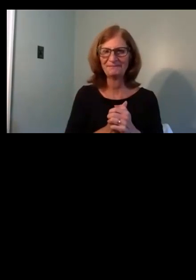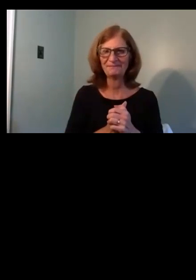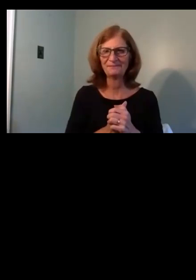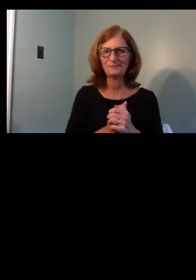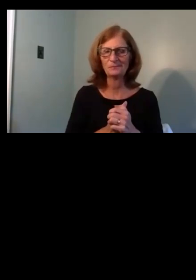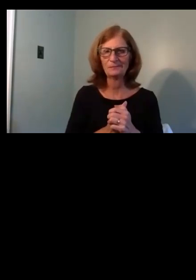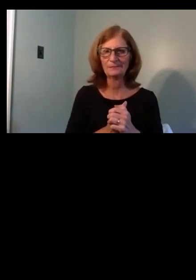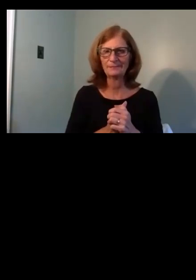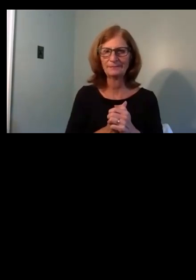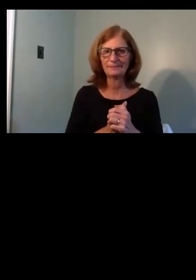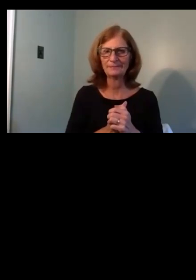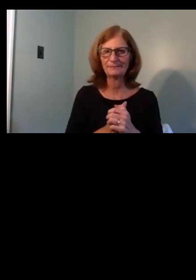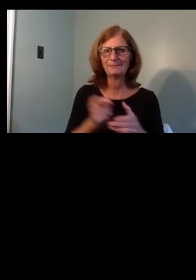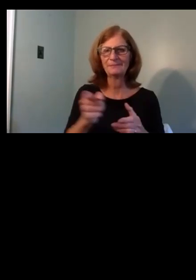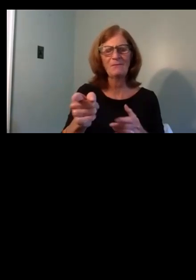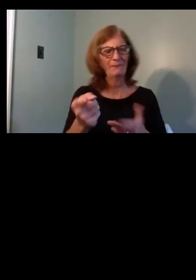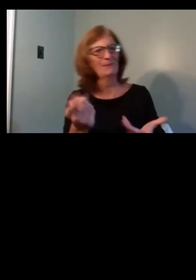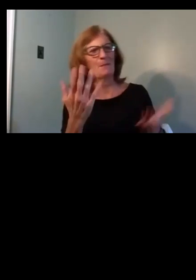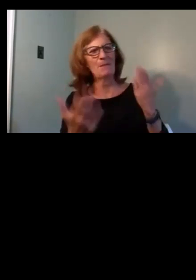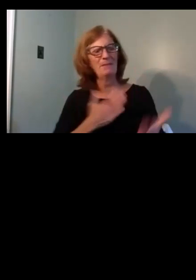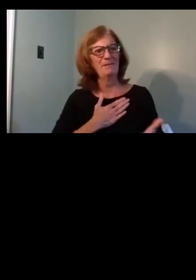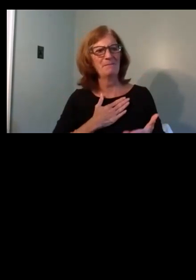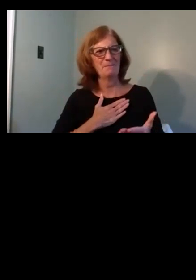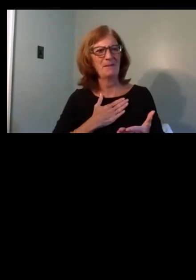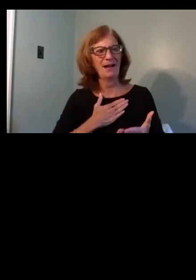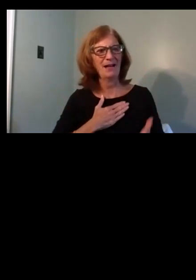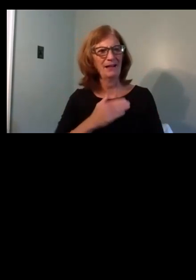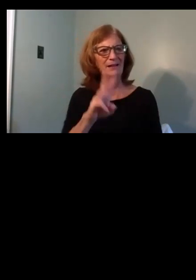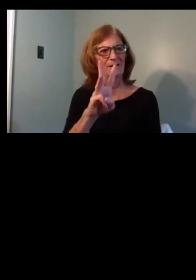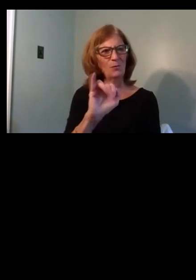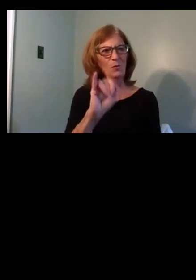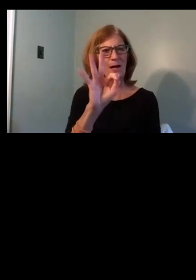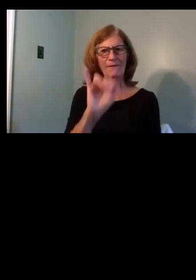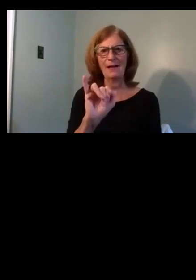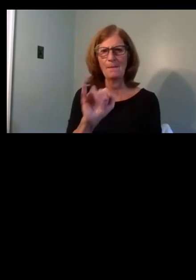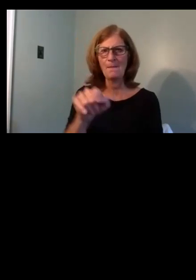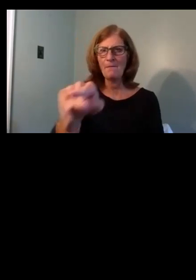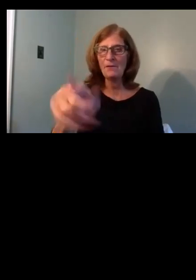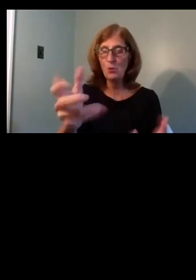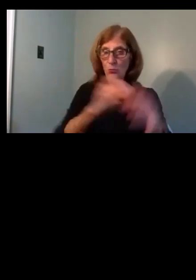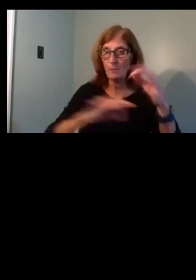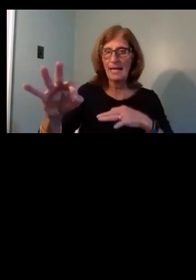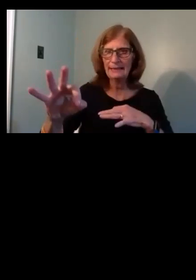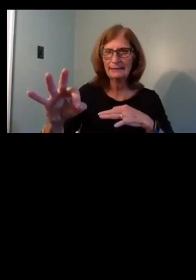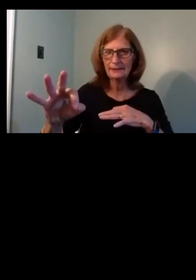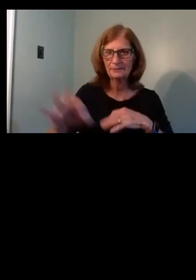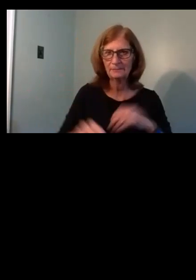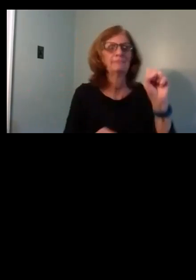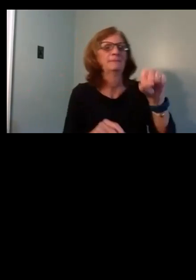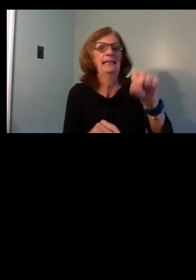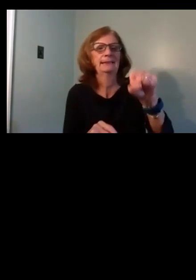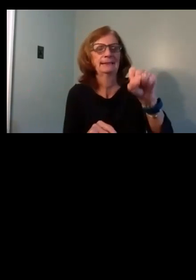yeah, it might be my, my, uh, Wi-Fi. You know, would you like me to step in? Yeah, that'd be great.